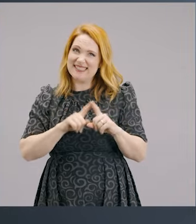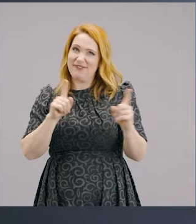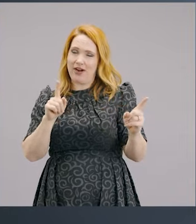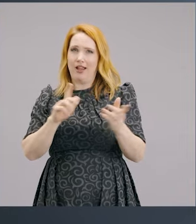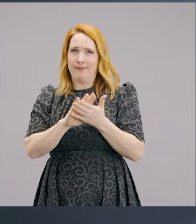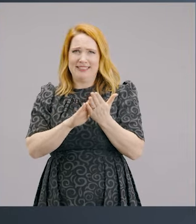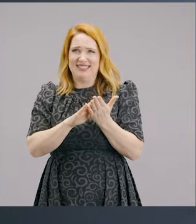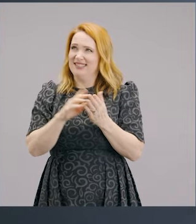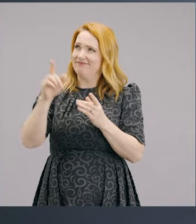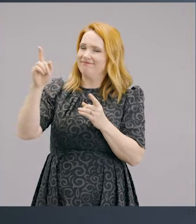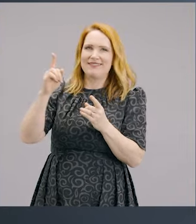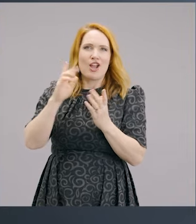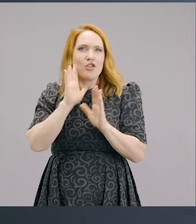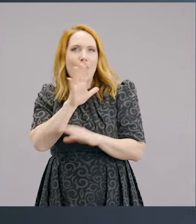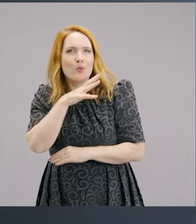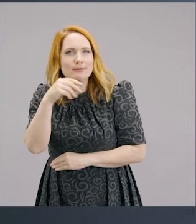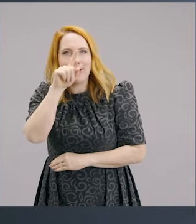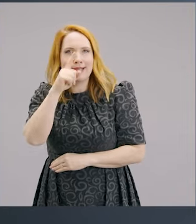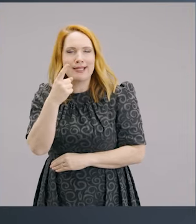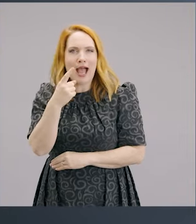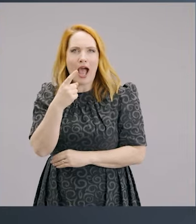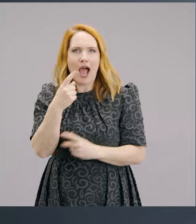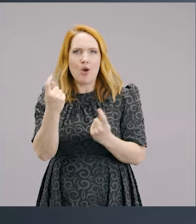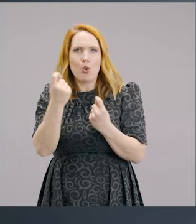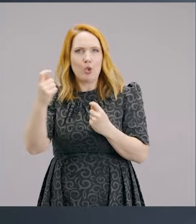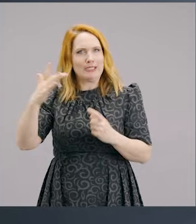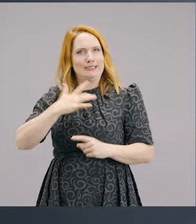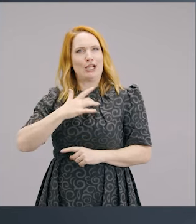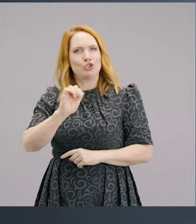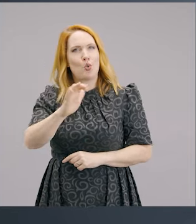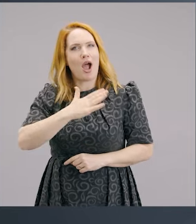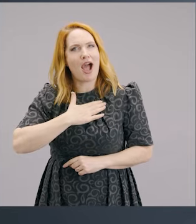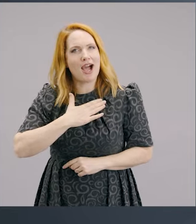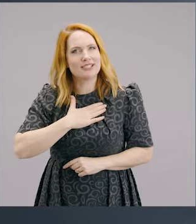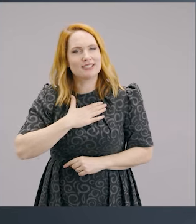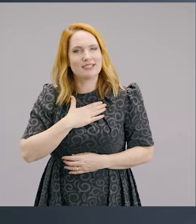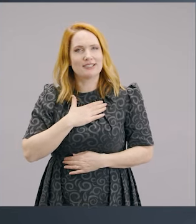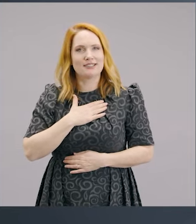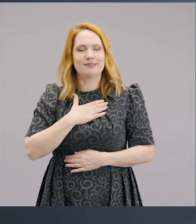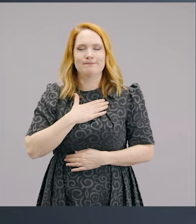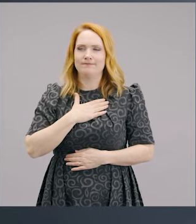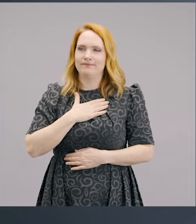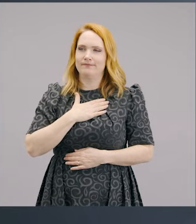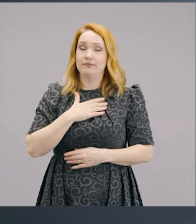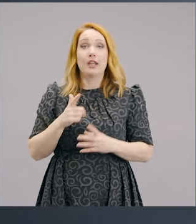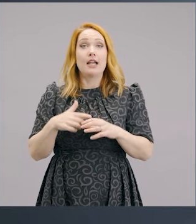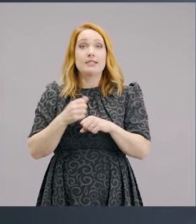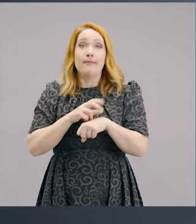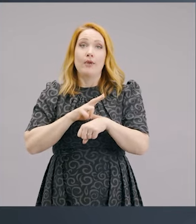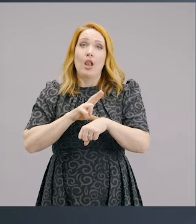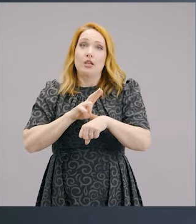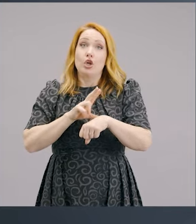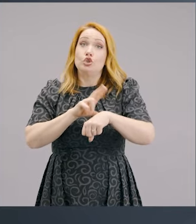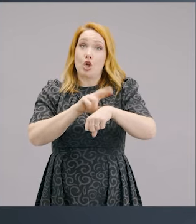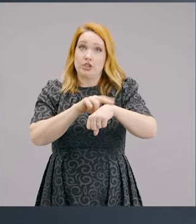It means that the Holy Spirit is not able to work properly in your heart. You know, when you go along to the doctor and they